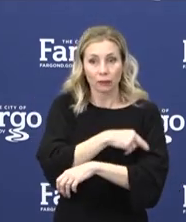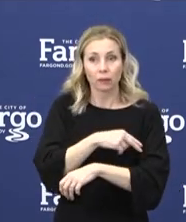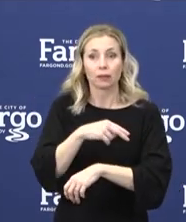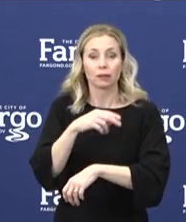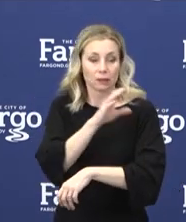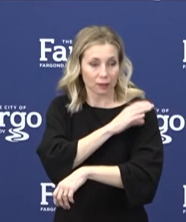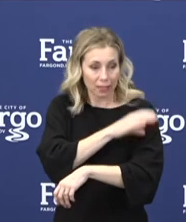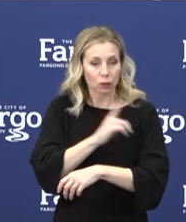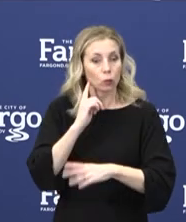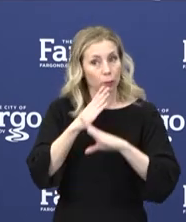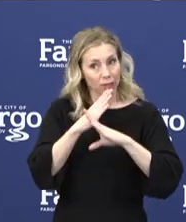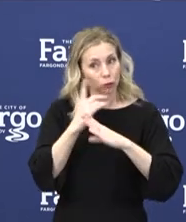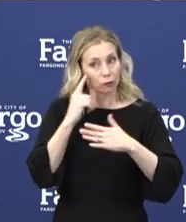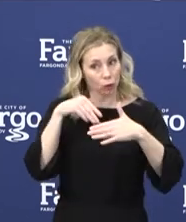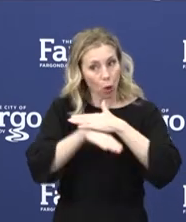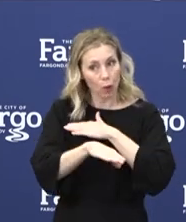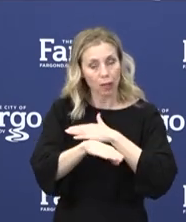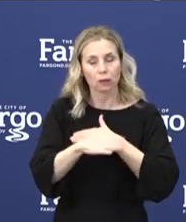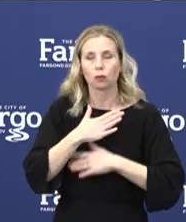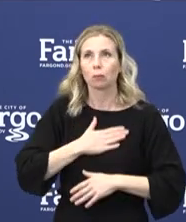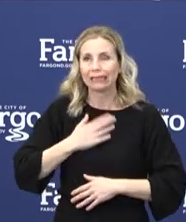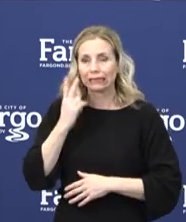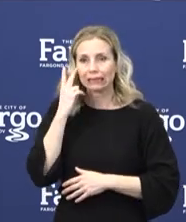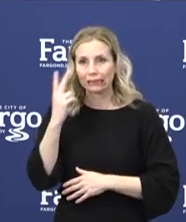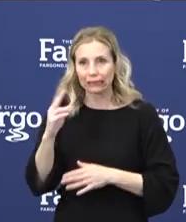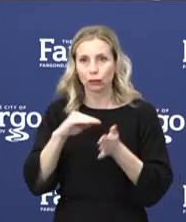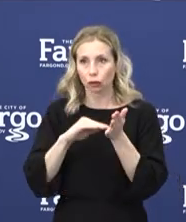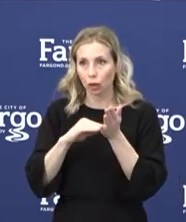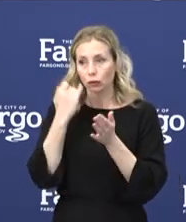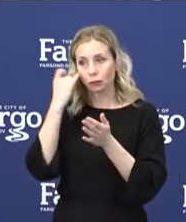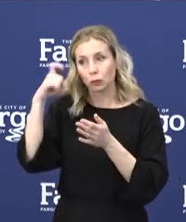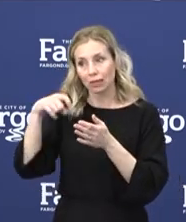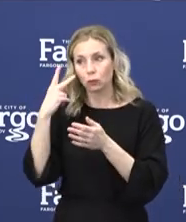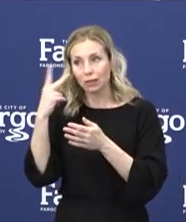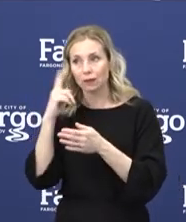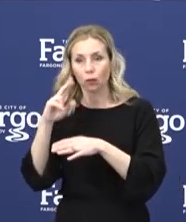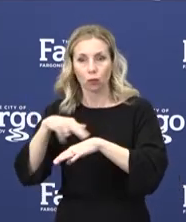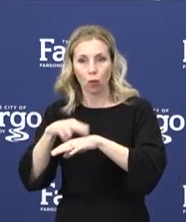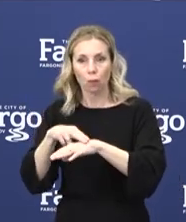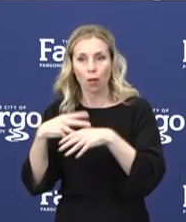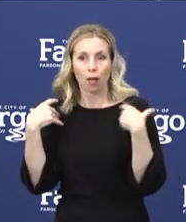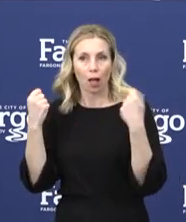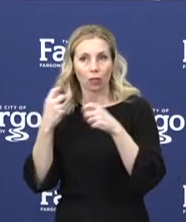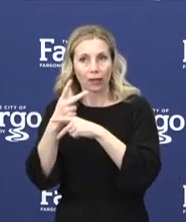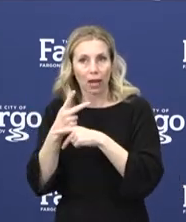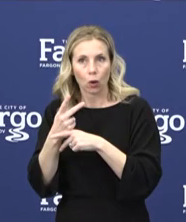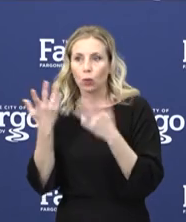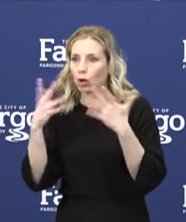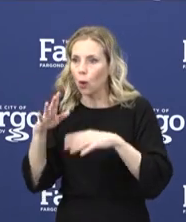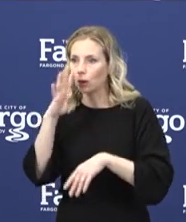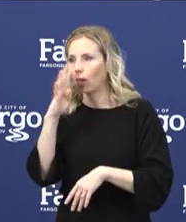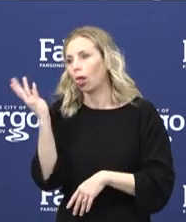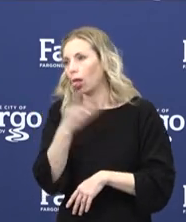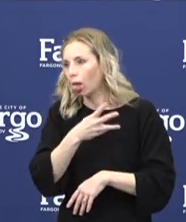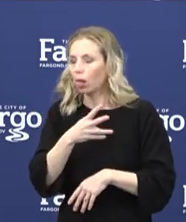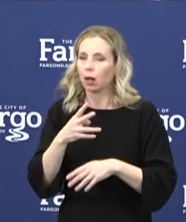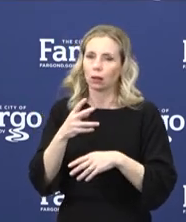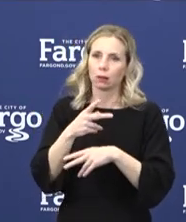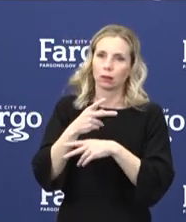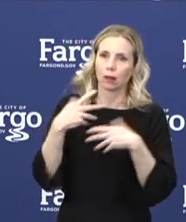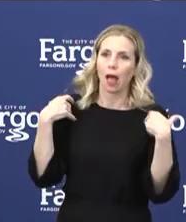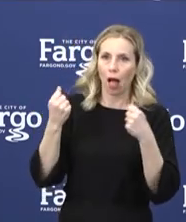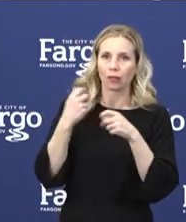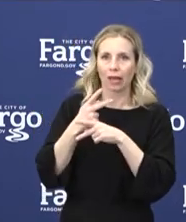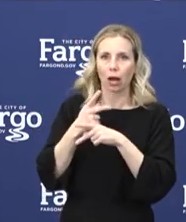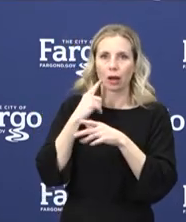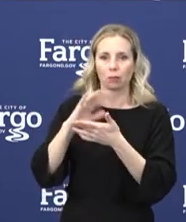doctors or providers that you need to see for your normal health care because we don't want you to have neglected health care and have a worse problem. So thank you,